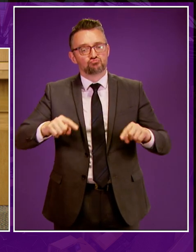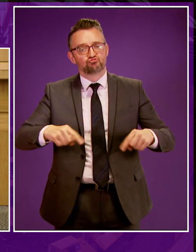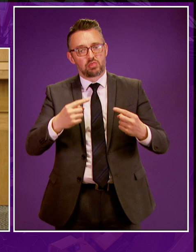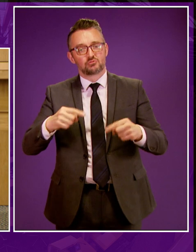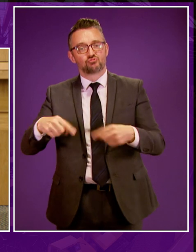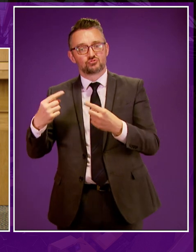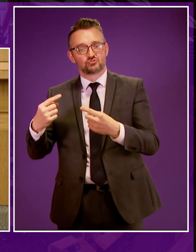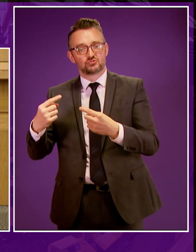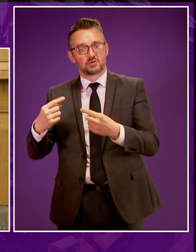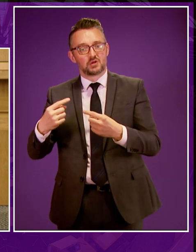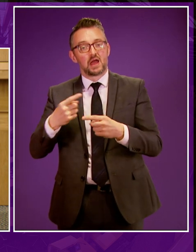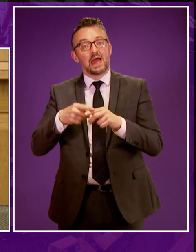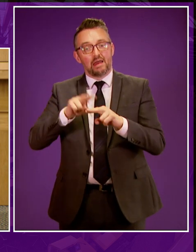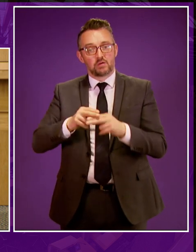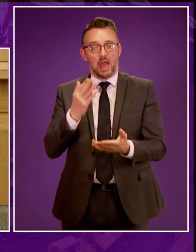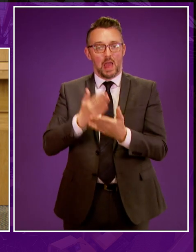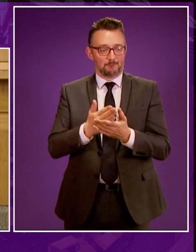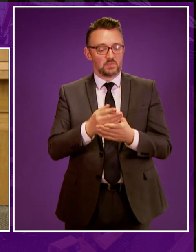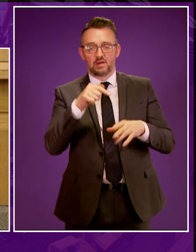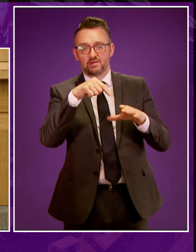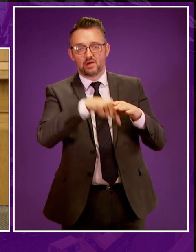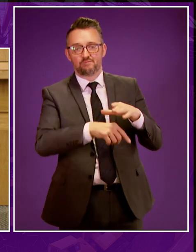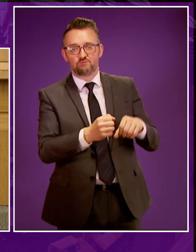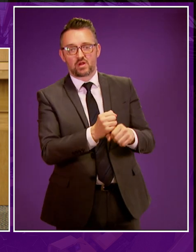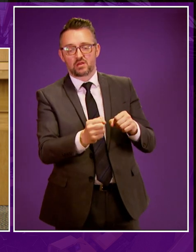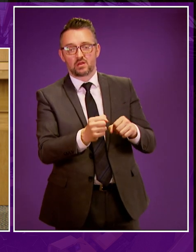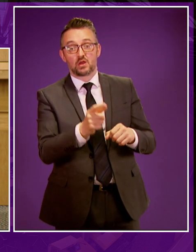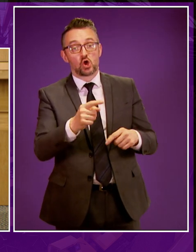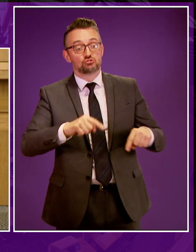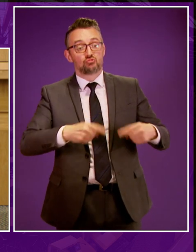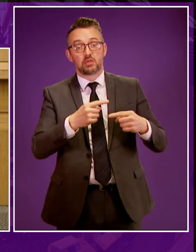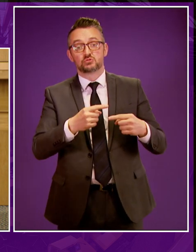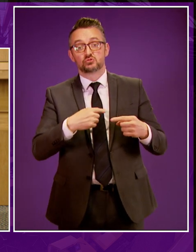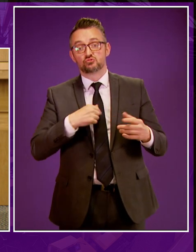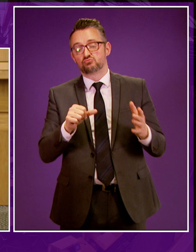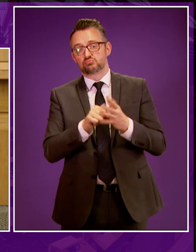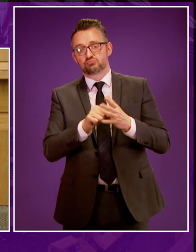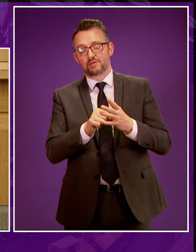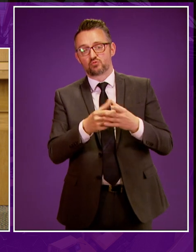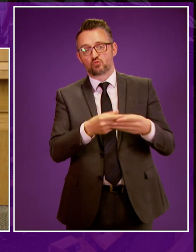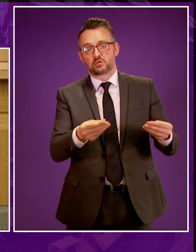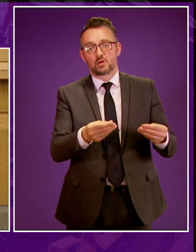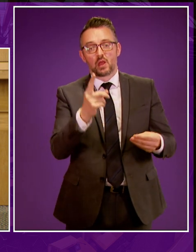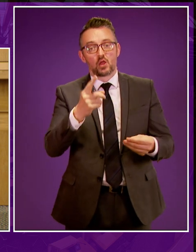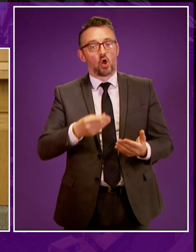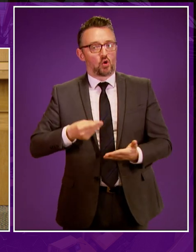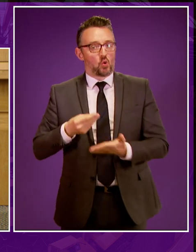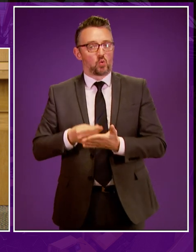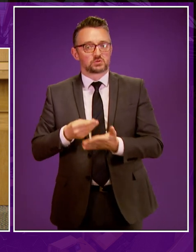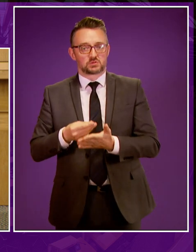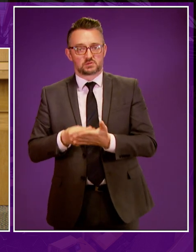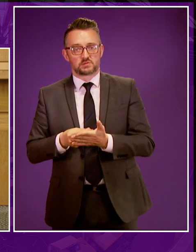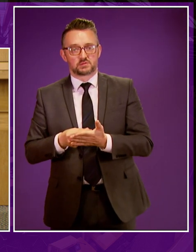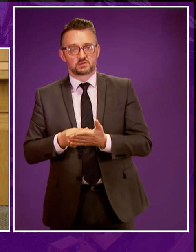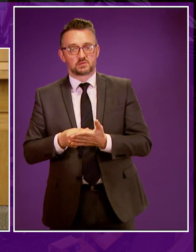for we to go down the route of fracking in Scotland. These are challenges we would struggle to overcome. They would also come at a cost, as the minister said, not